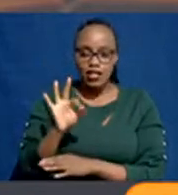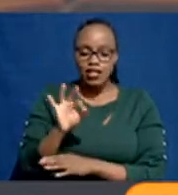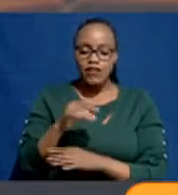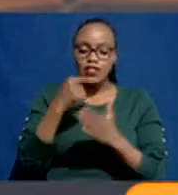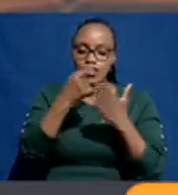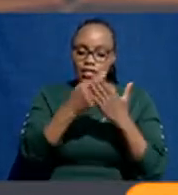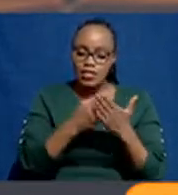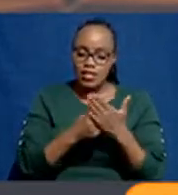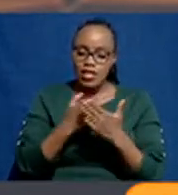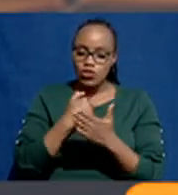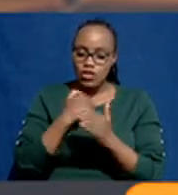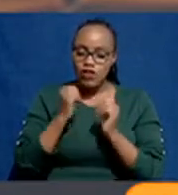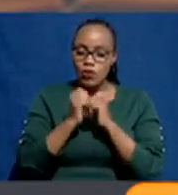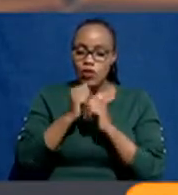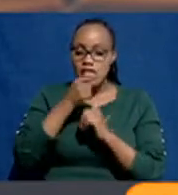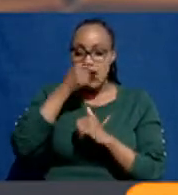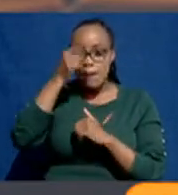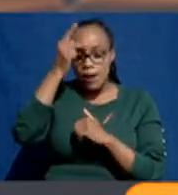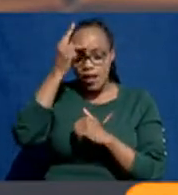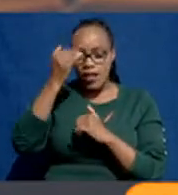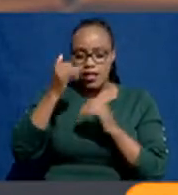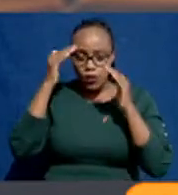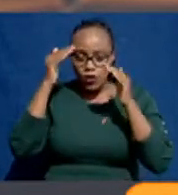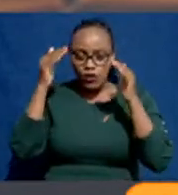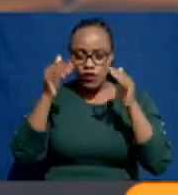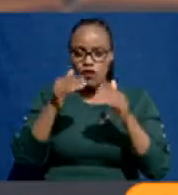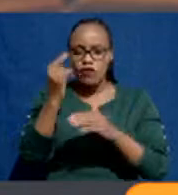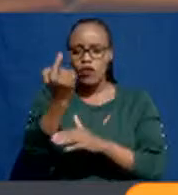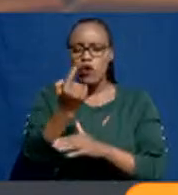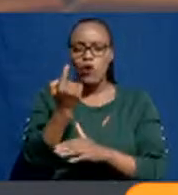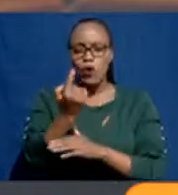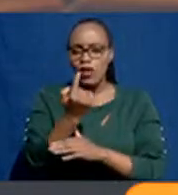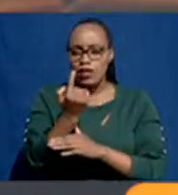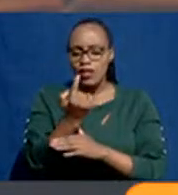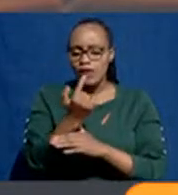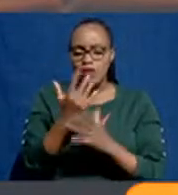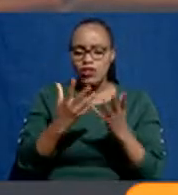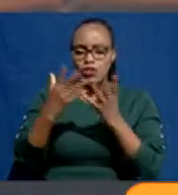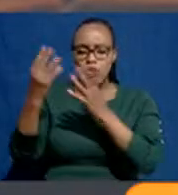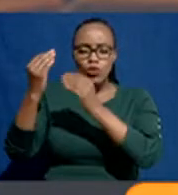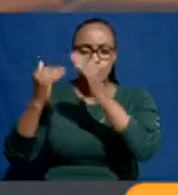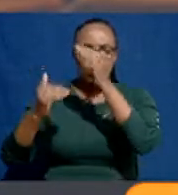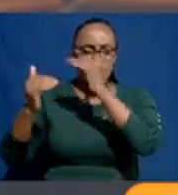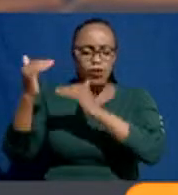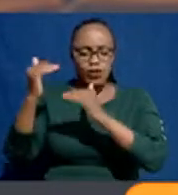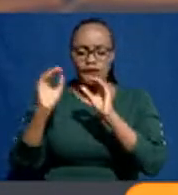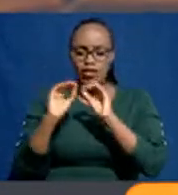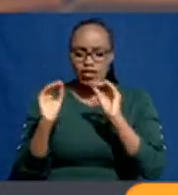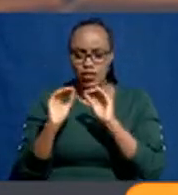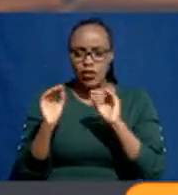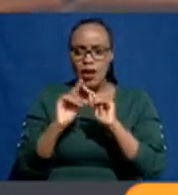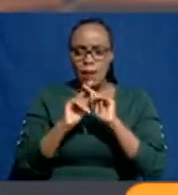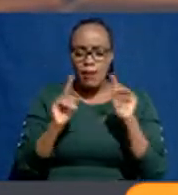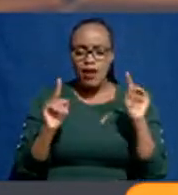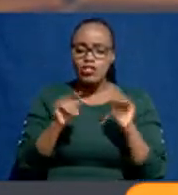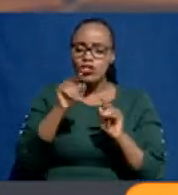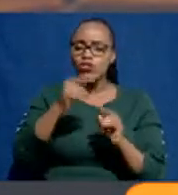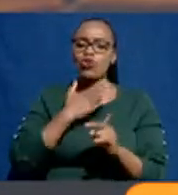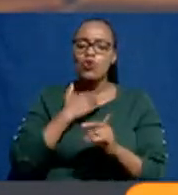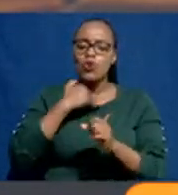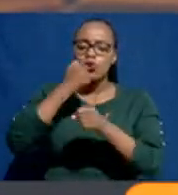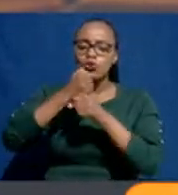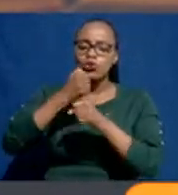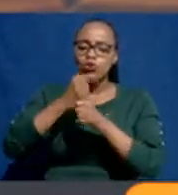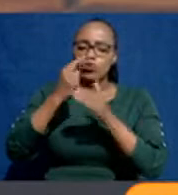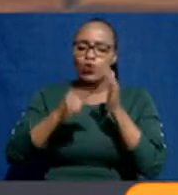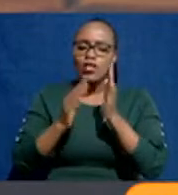discussions with the parents where now we were looking more. It's not just about going to the university. It's what do you really want to do